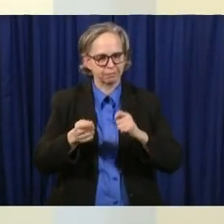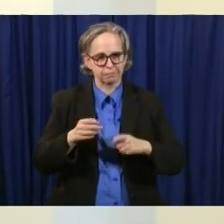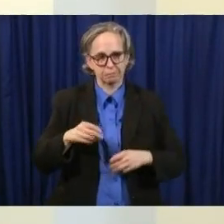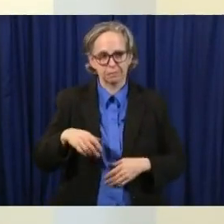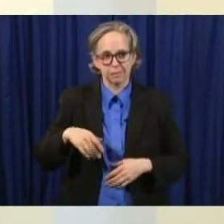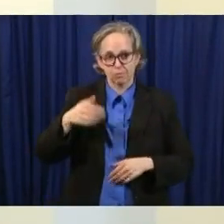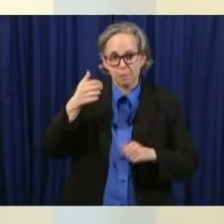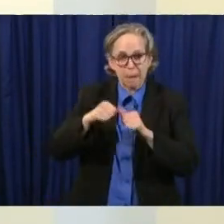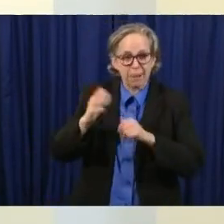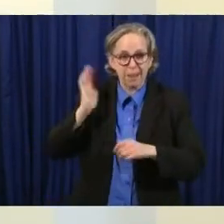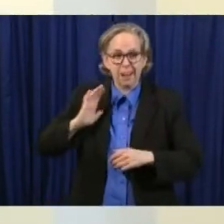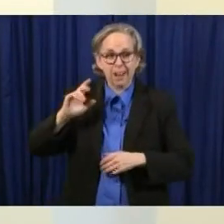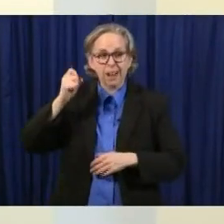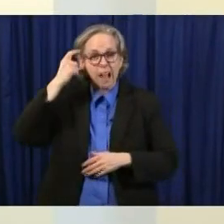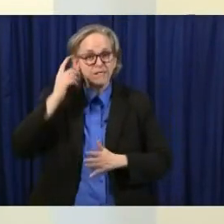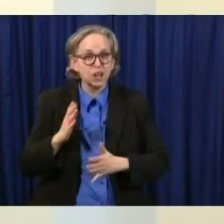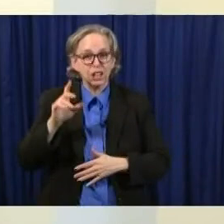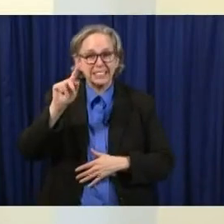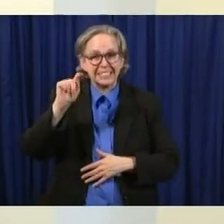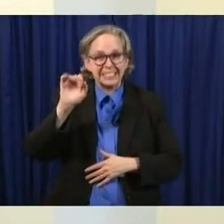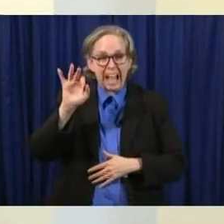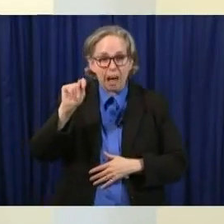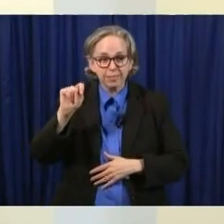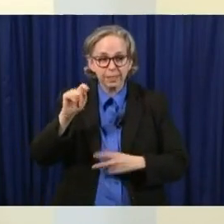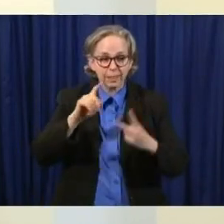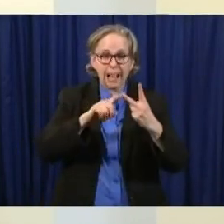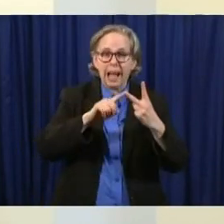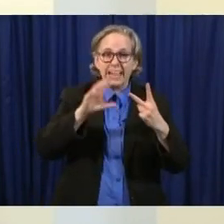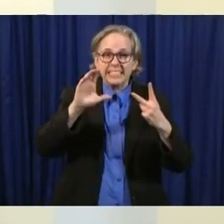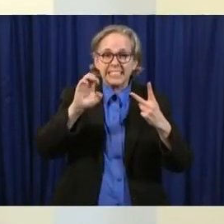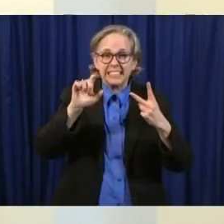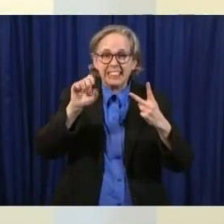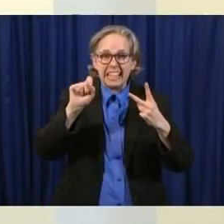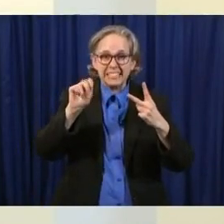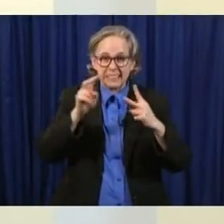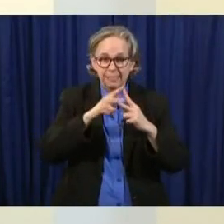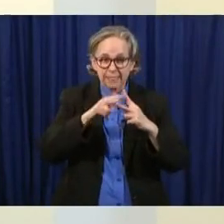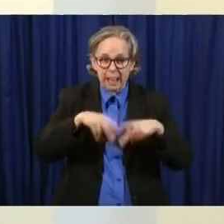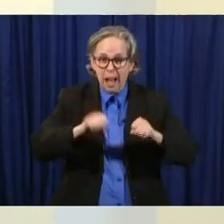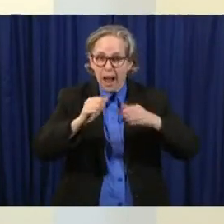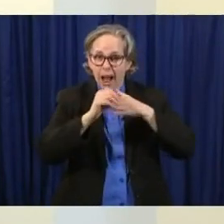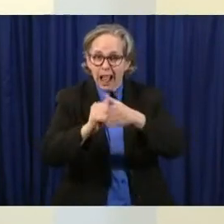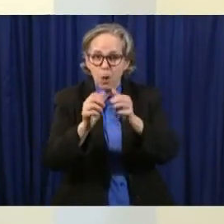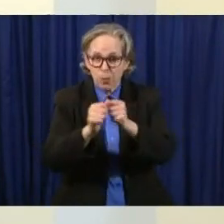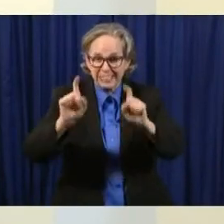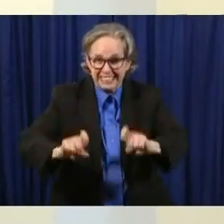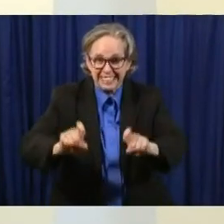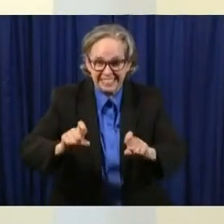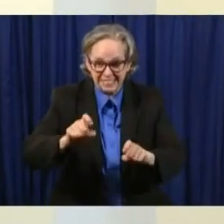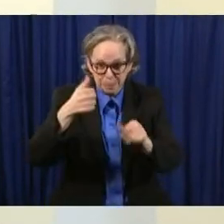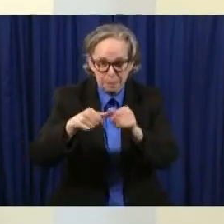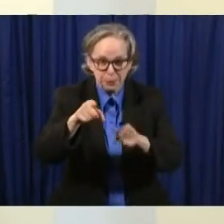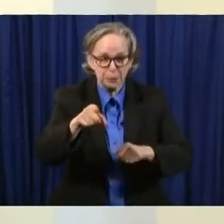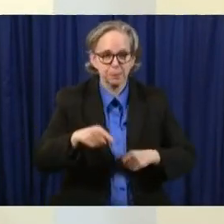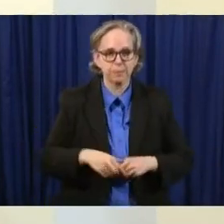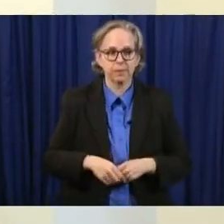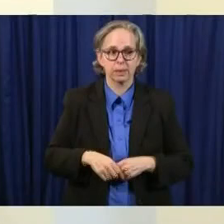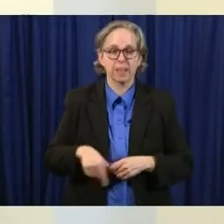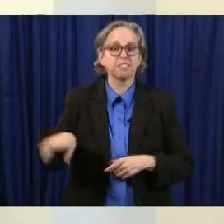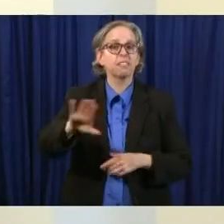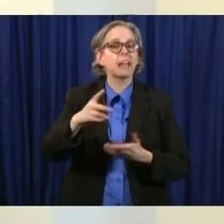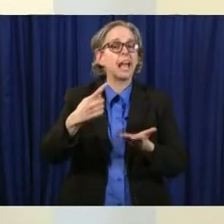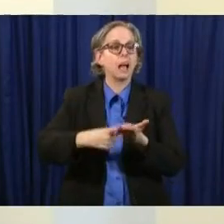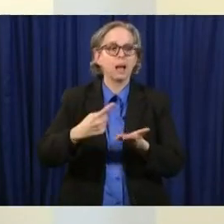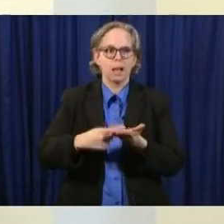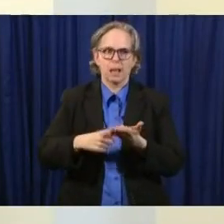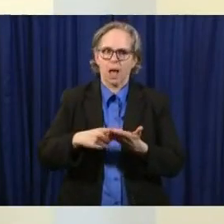and and just some of the most it was one of these conversations i wish you know everyone could hear them because they were just so thoughtful some of the best researchers